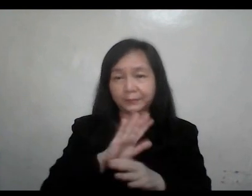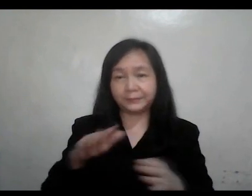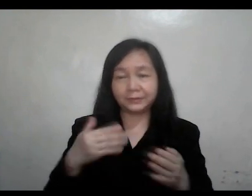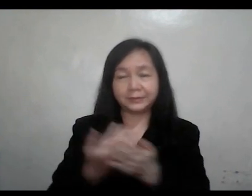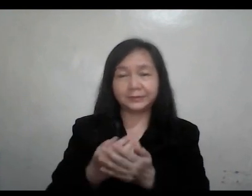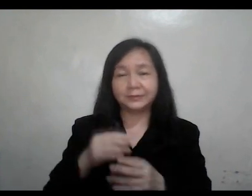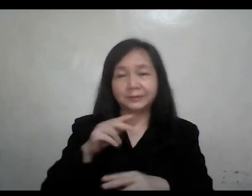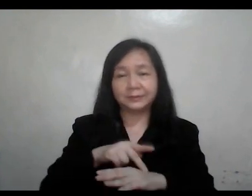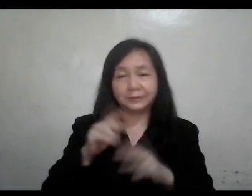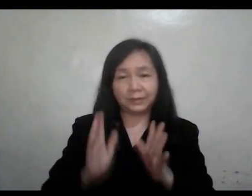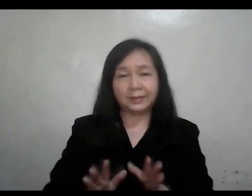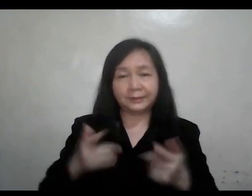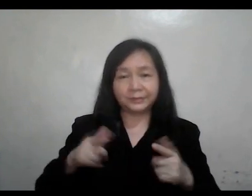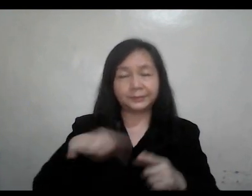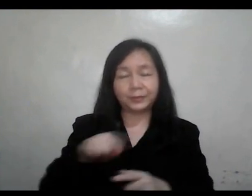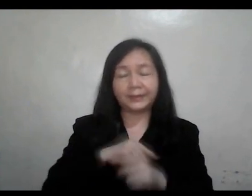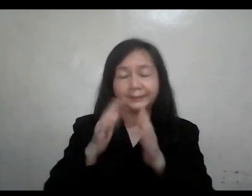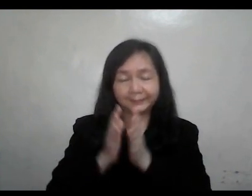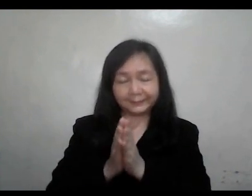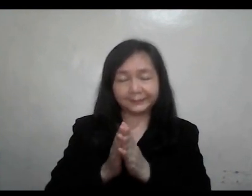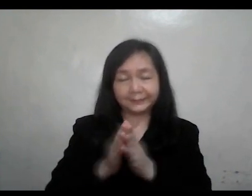parishioners. Let us pray.